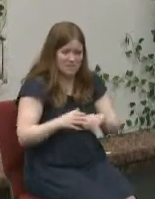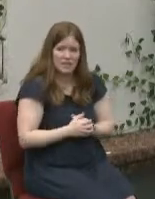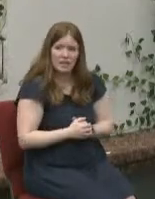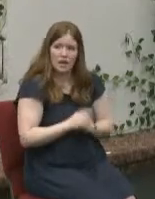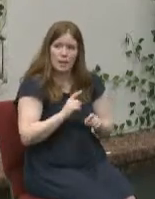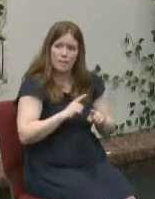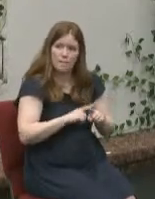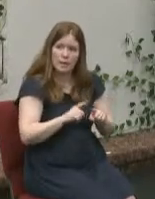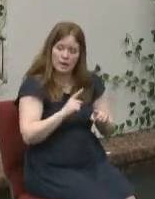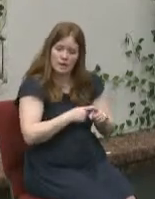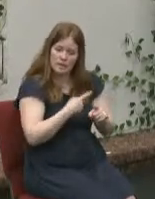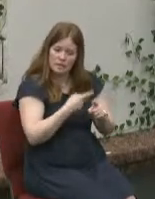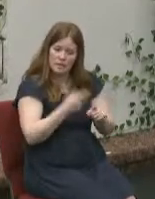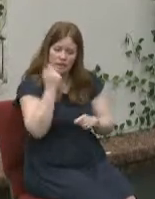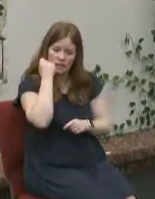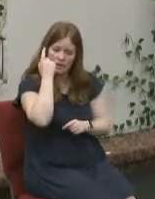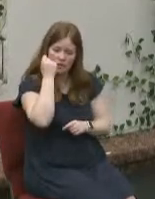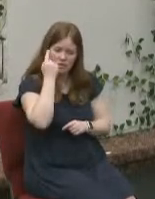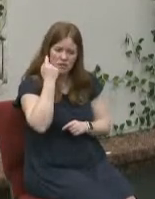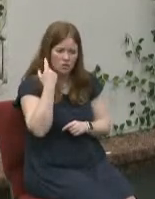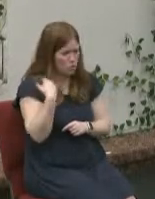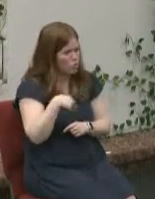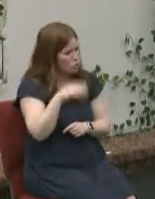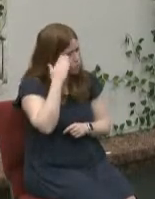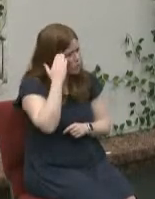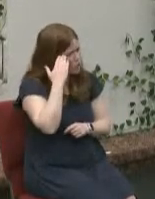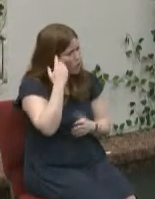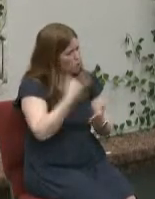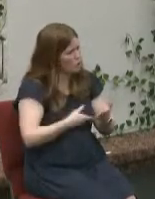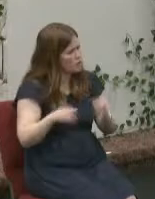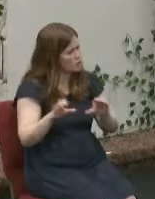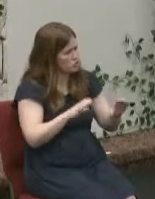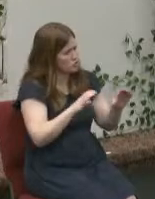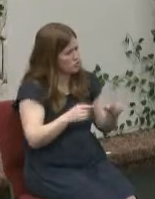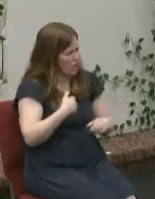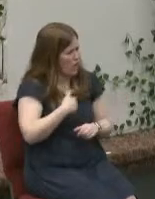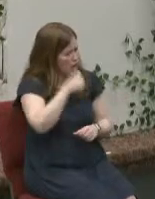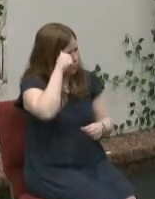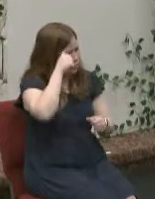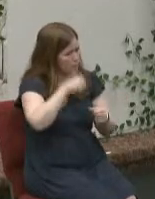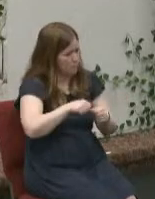but then they realized yes we do and i remember as a young man